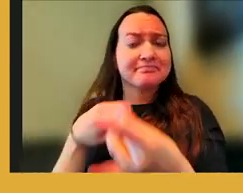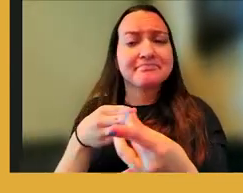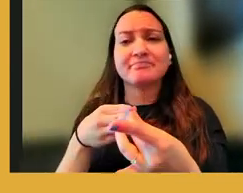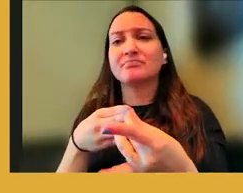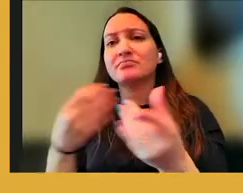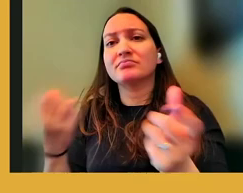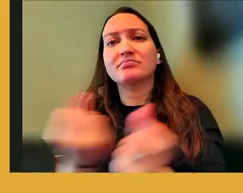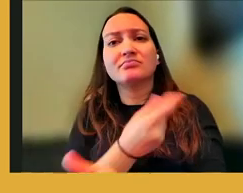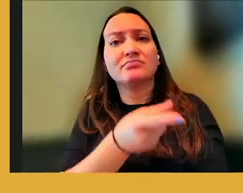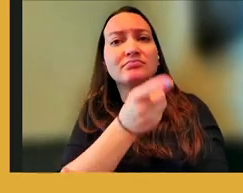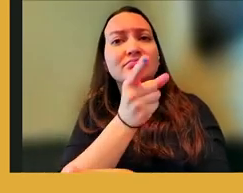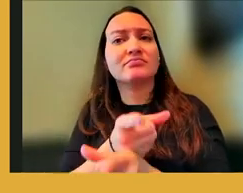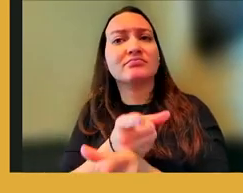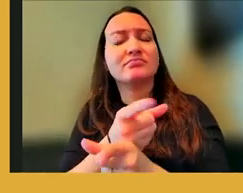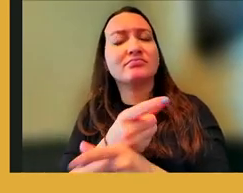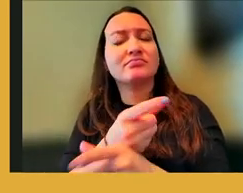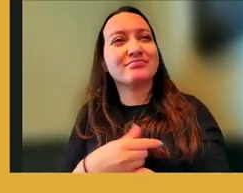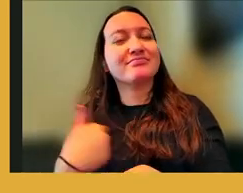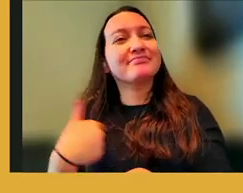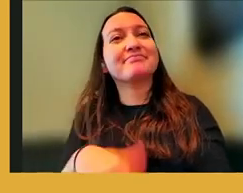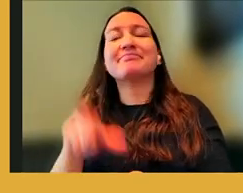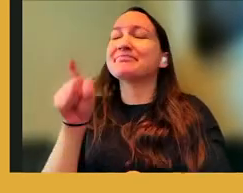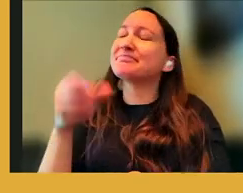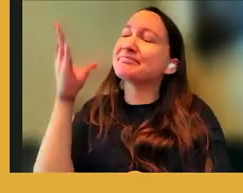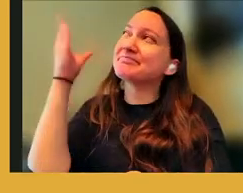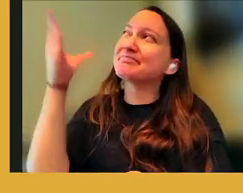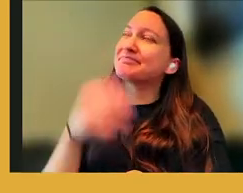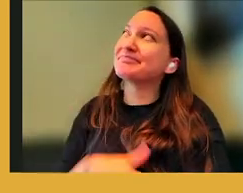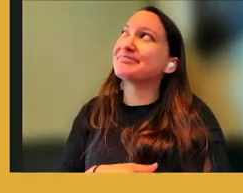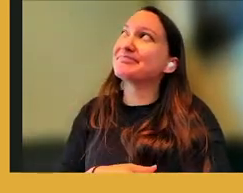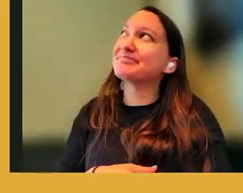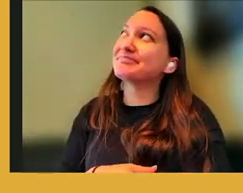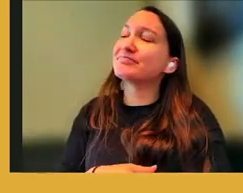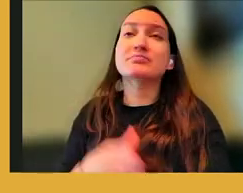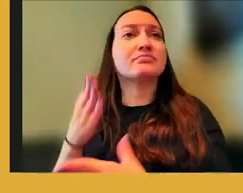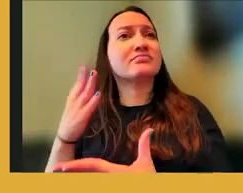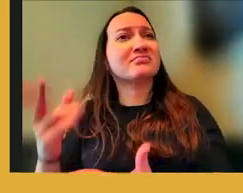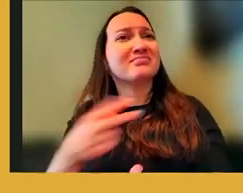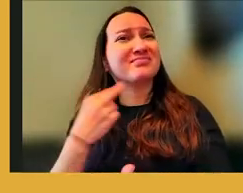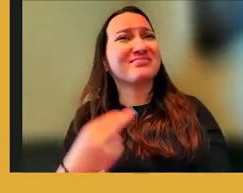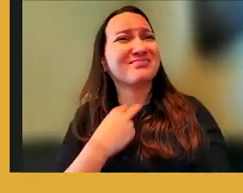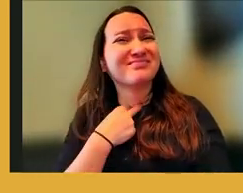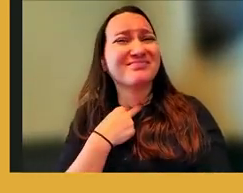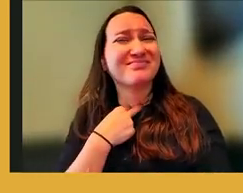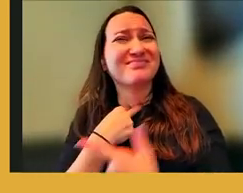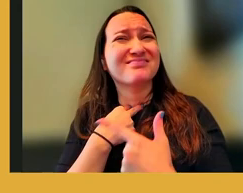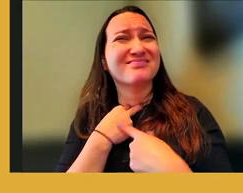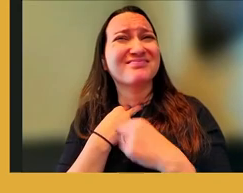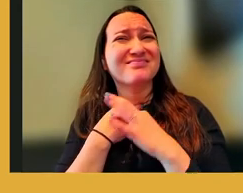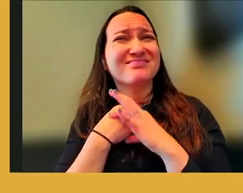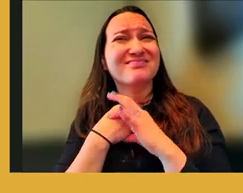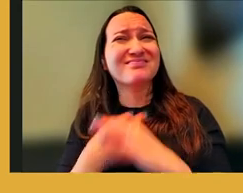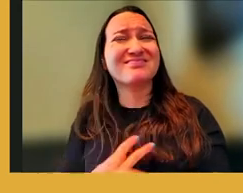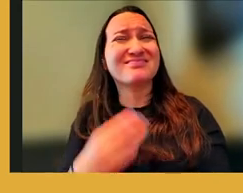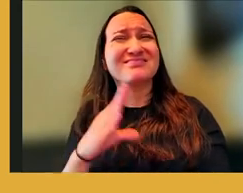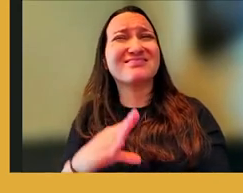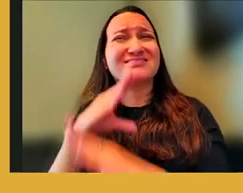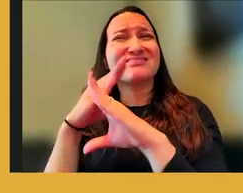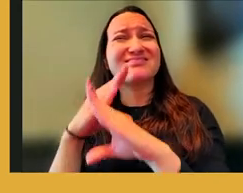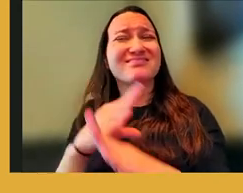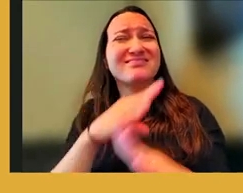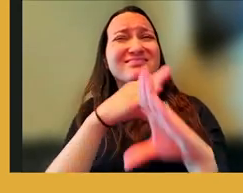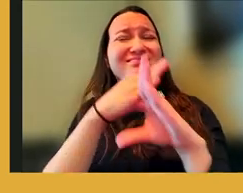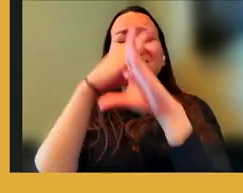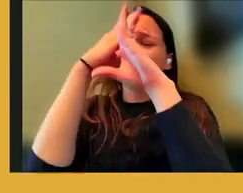right, God. We need you. So whatever's holding us back, Lord, I pray that you break down walls, you break down barriers, Lord, that